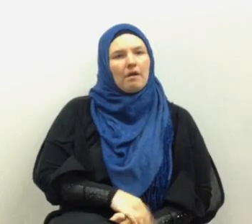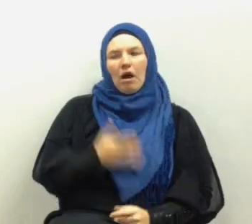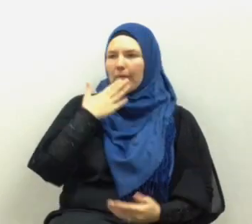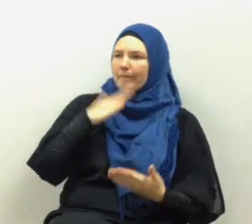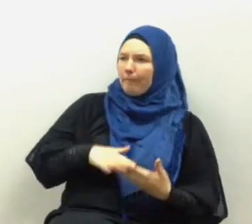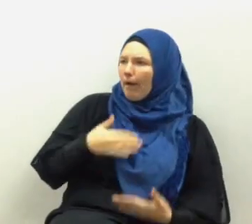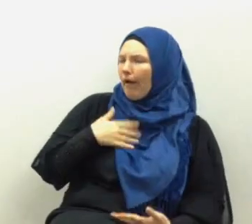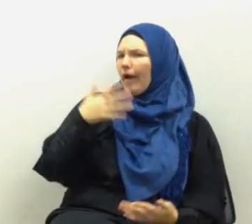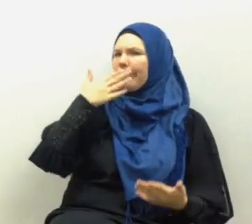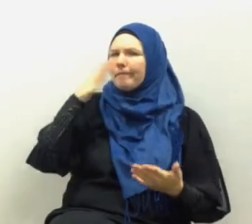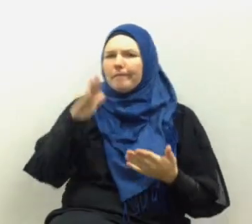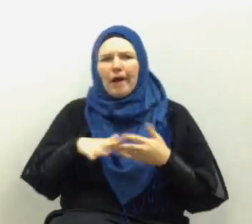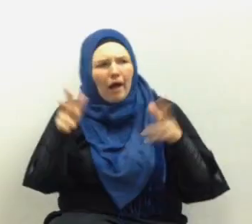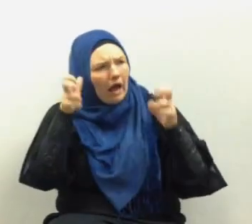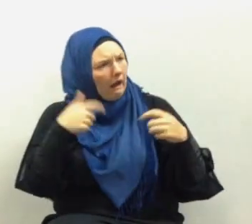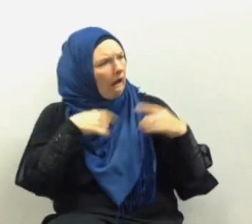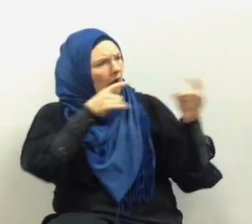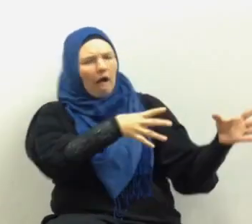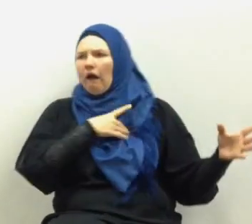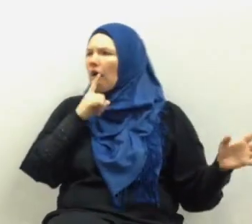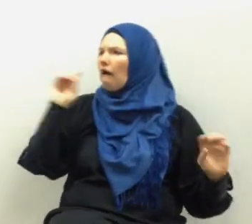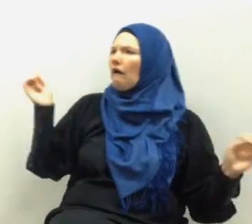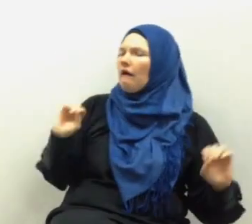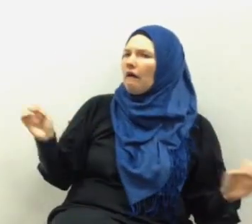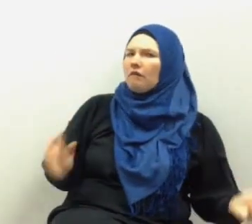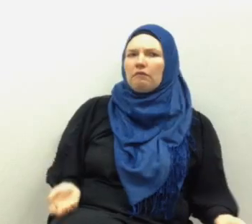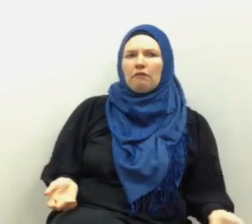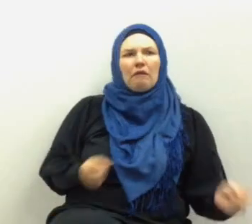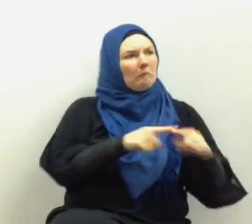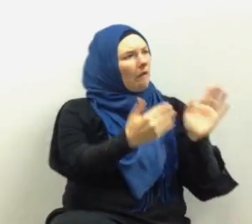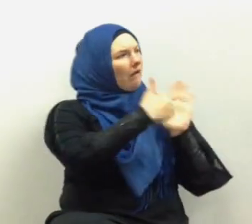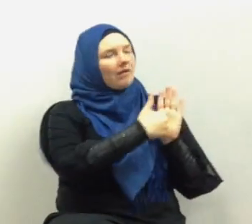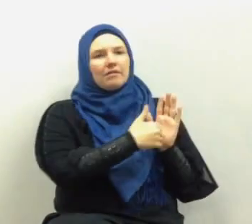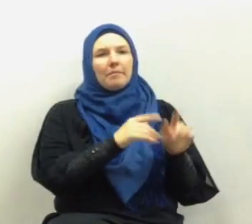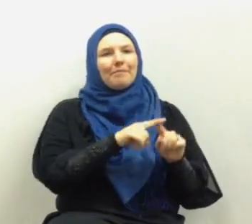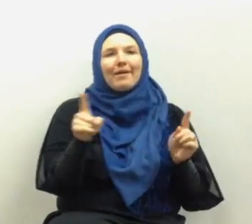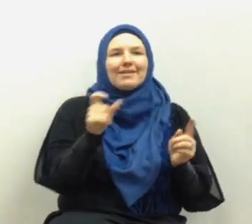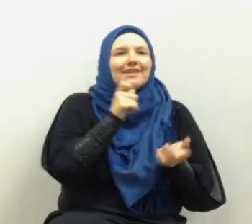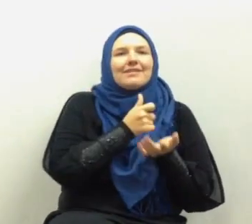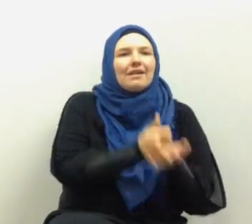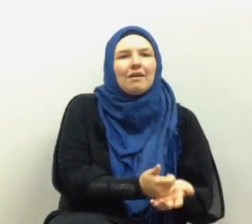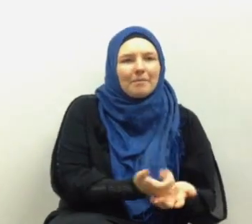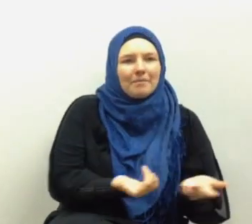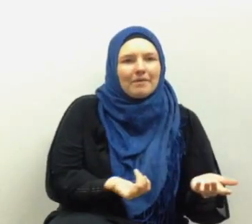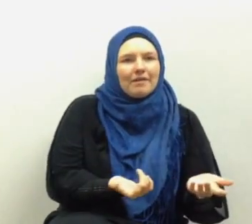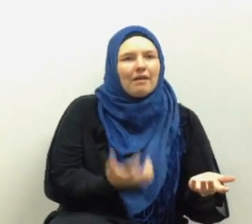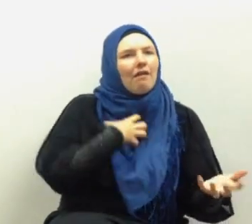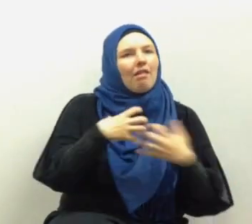and you are evil and you hate them it doesn't help either side